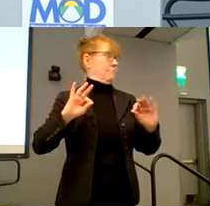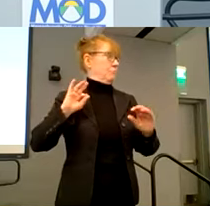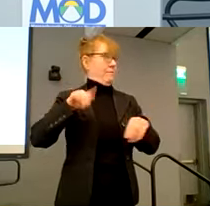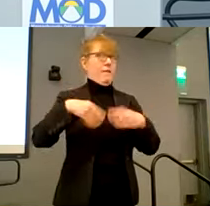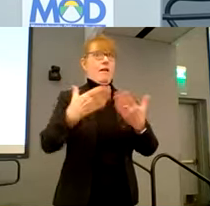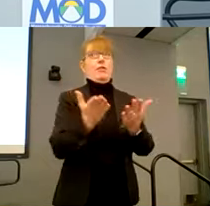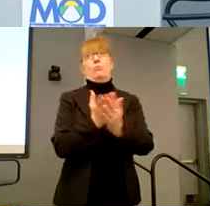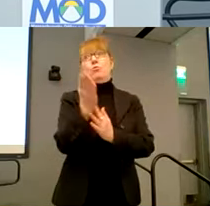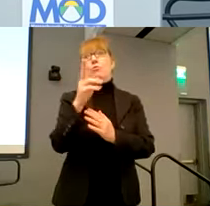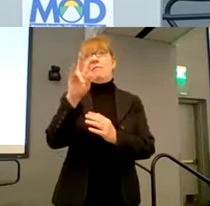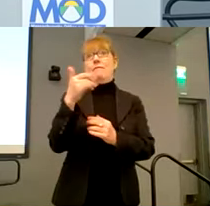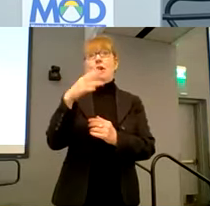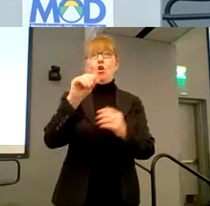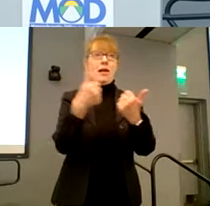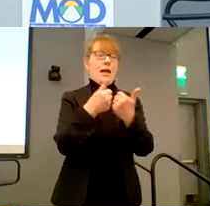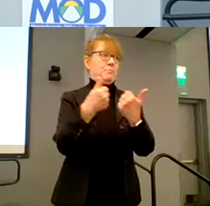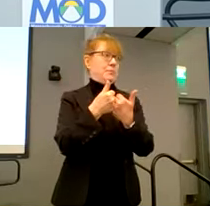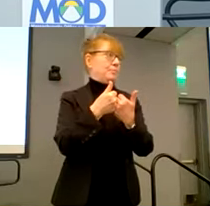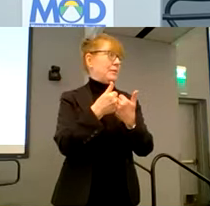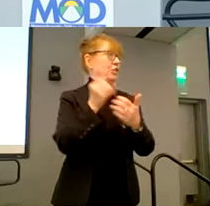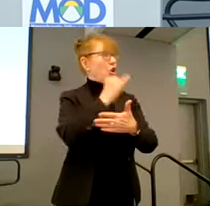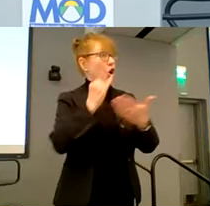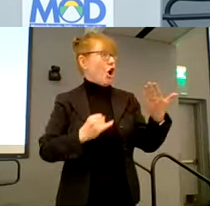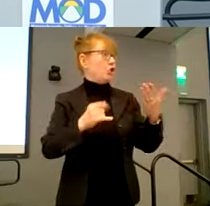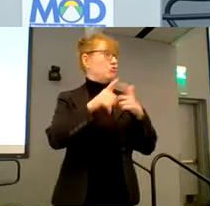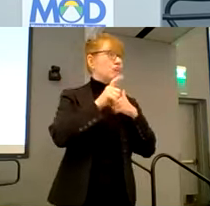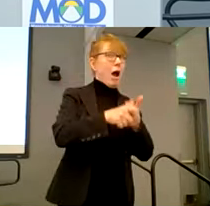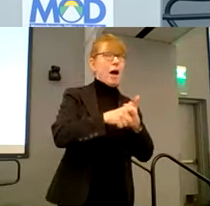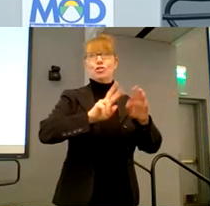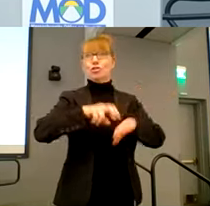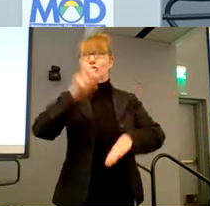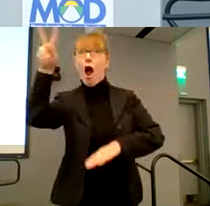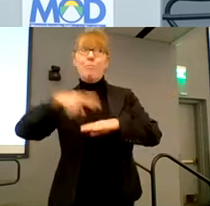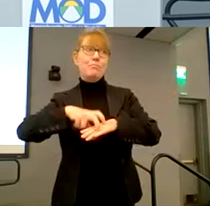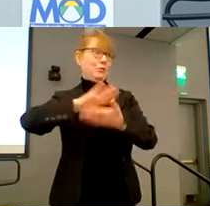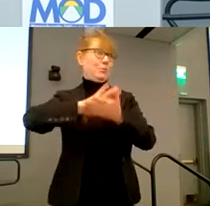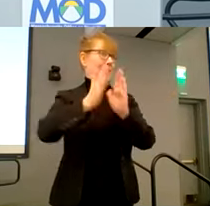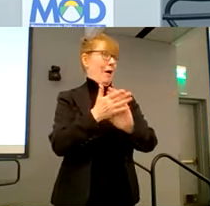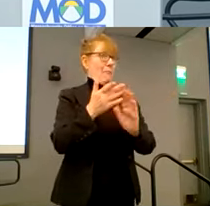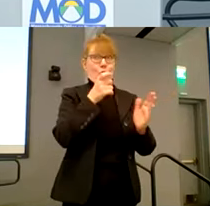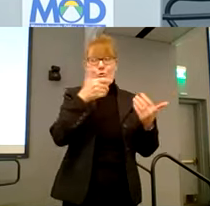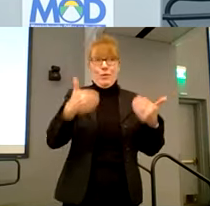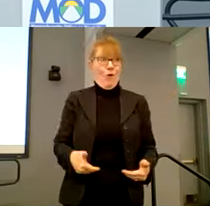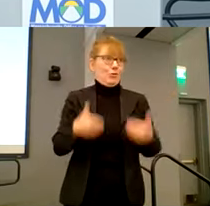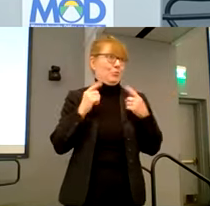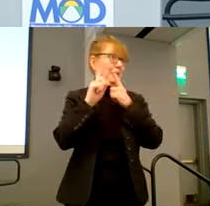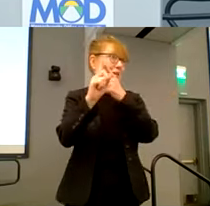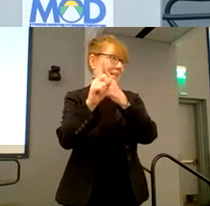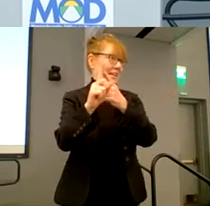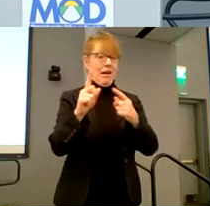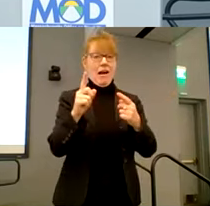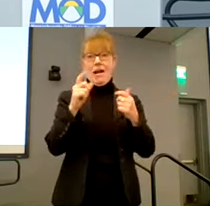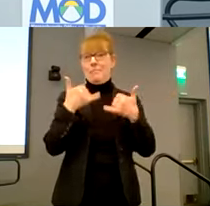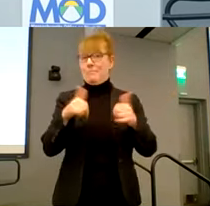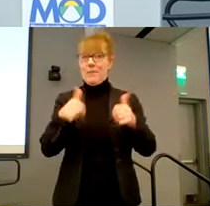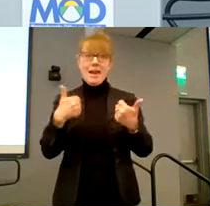art form that allows us to all run, jump, and be whatever we want to be. Plays video games all the time. I watch them stream from time to time as well.